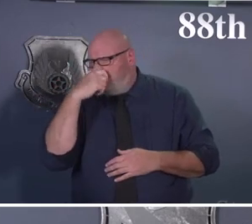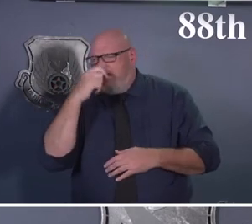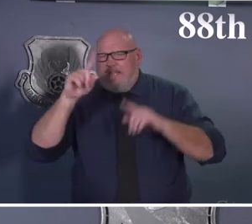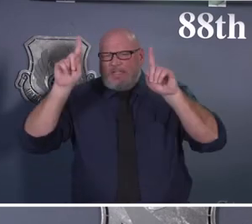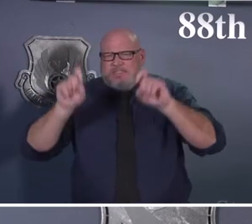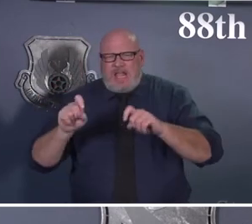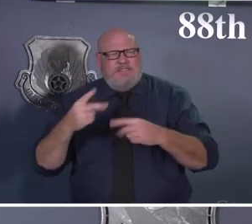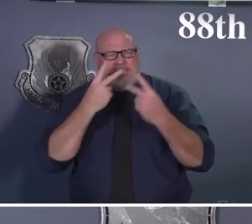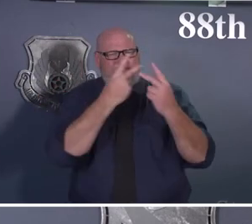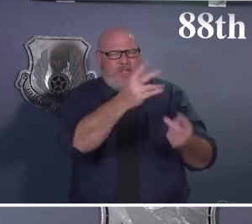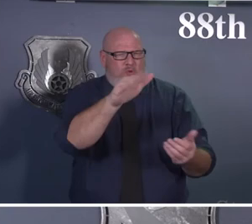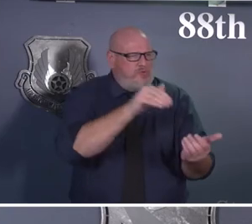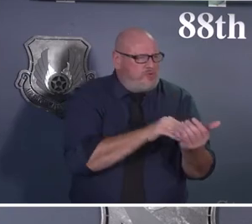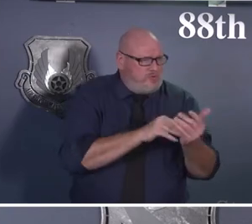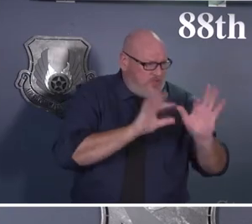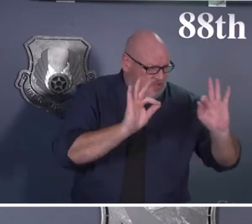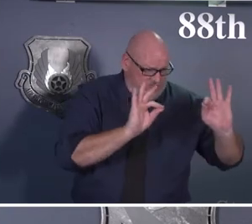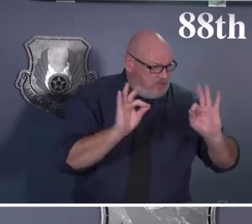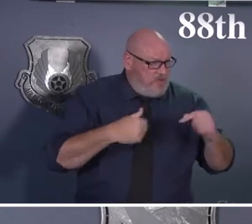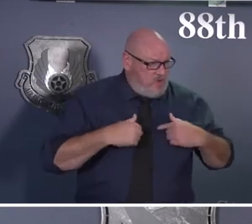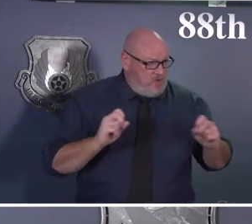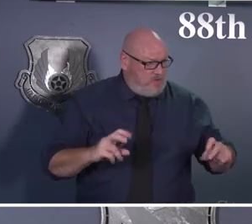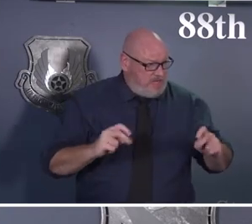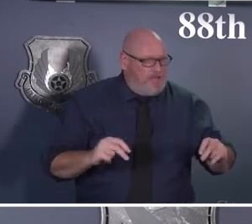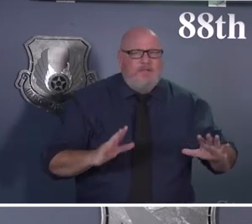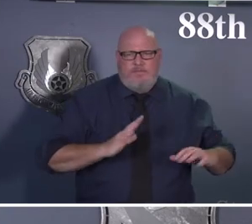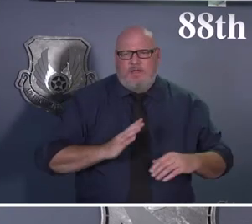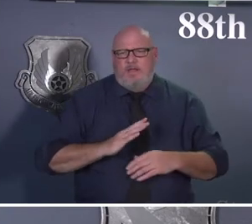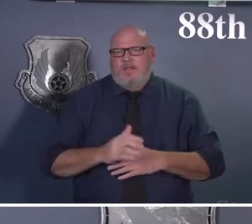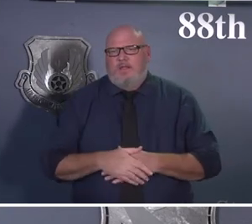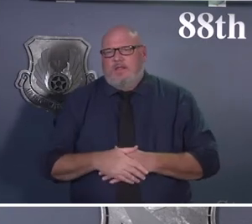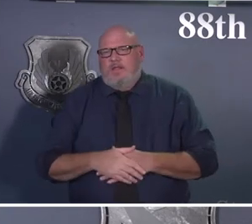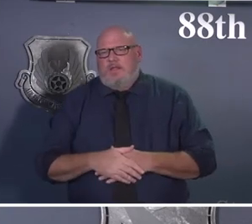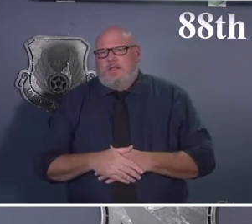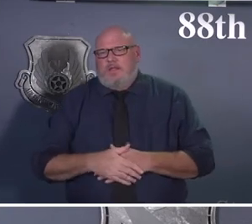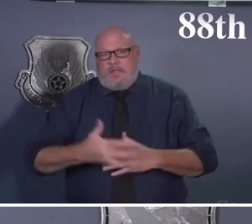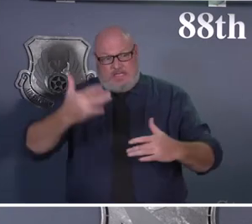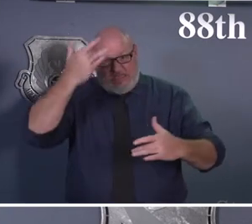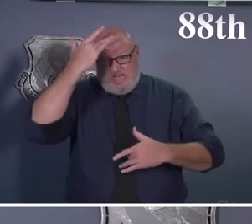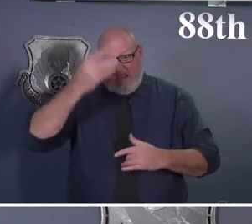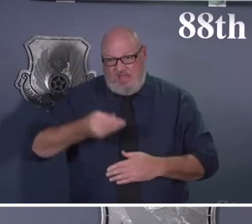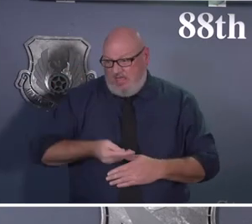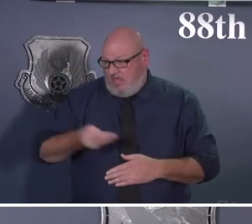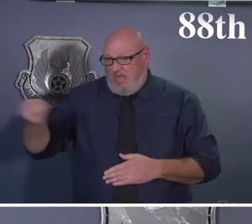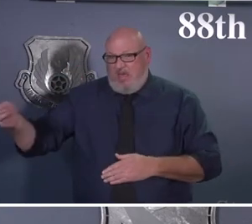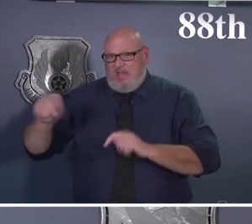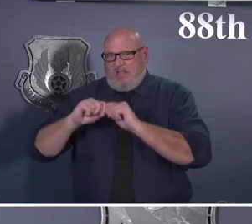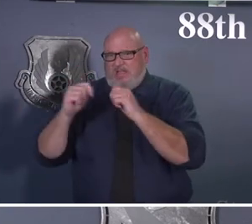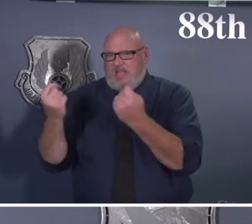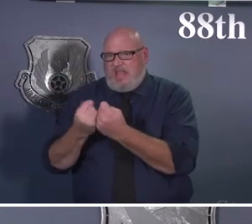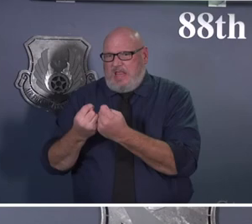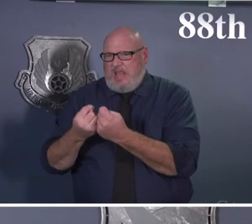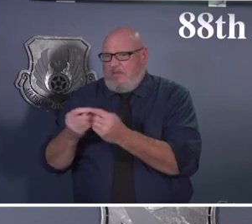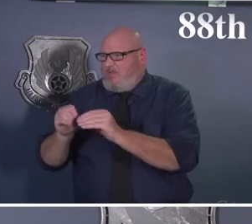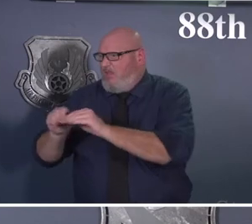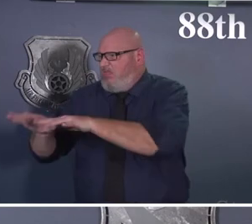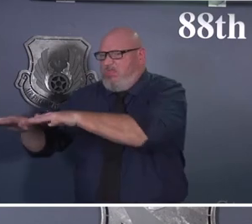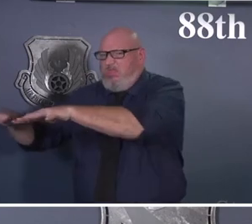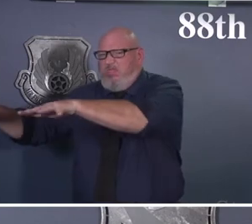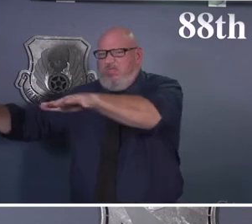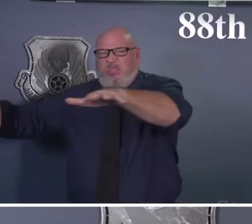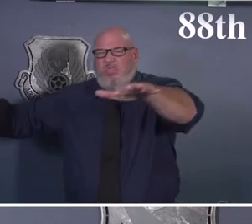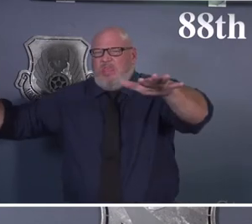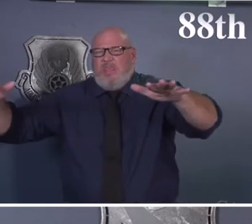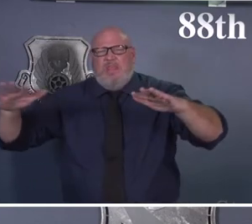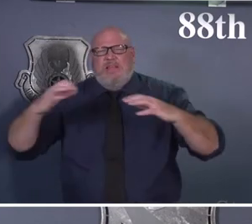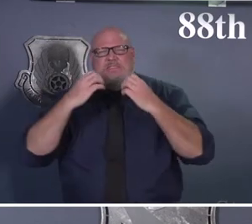what's going on, and you don't want to pass that on to a teammate in the office space or to a loved one at home. And so make sure